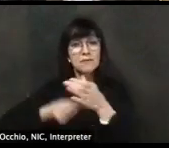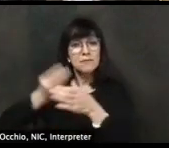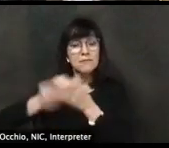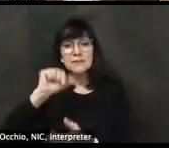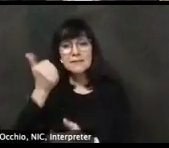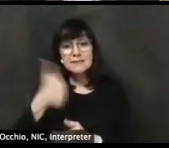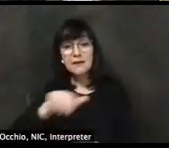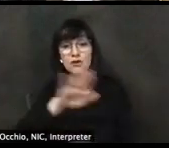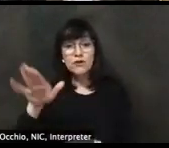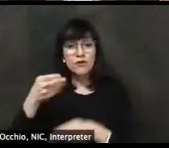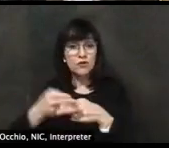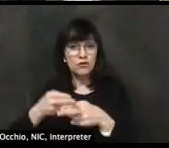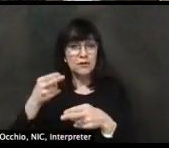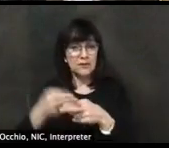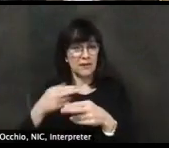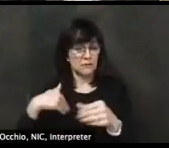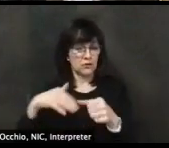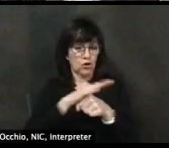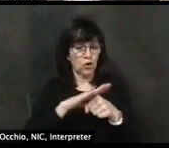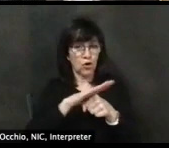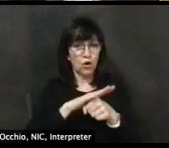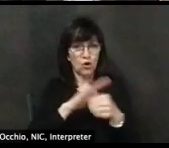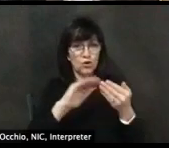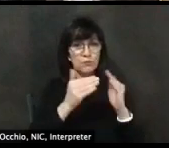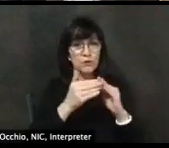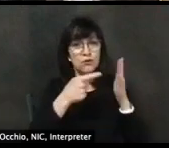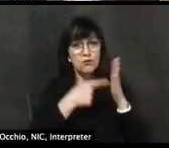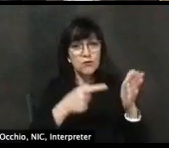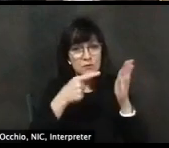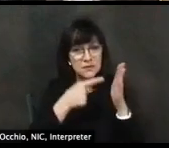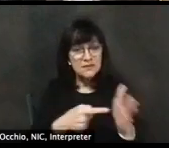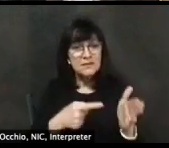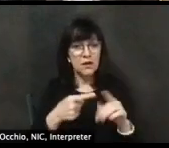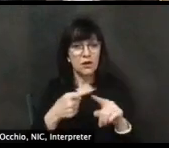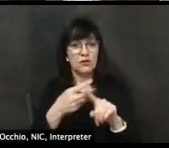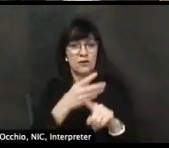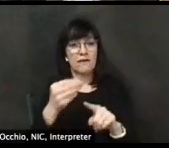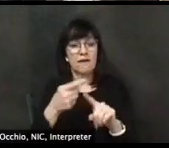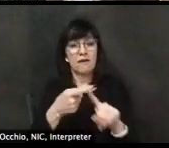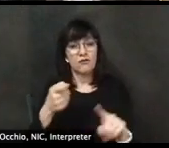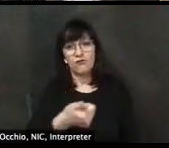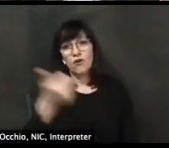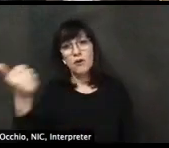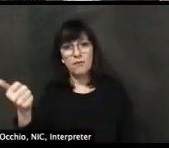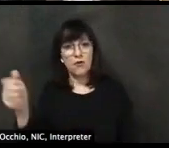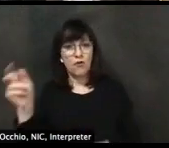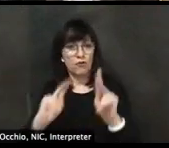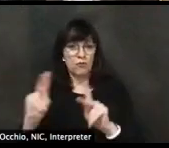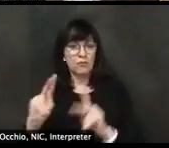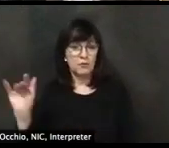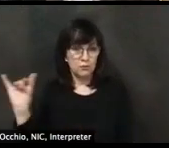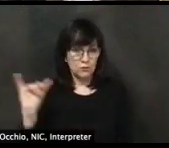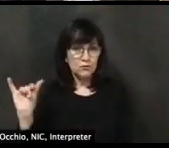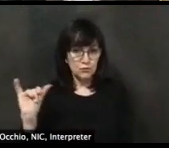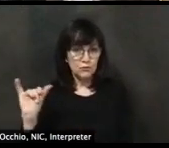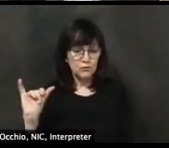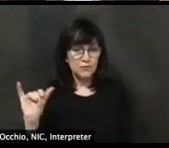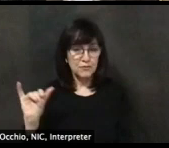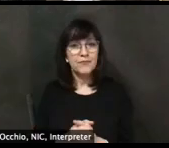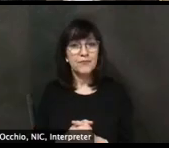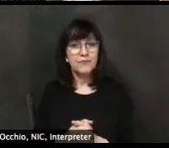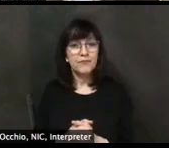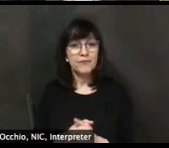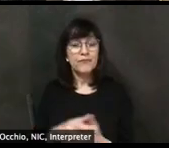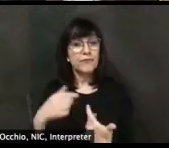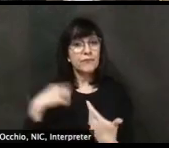community representatives from our municipalities, as well as from our county and our row office, including our